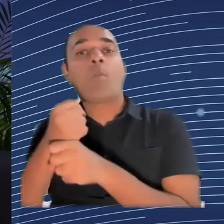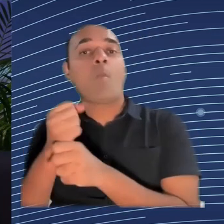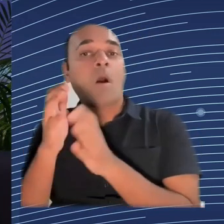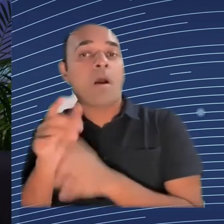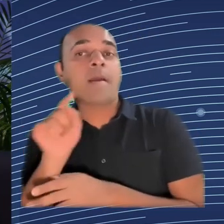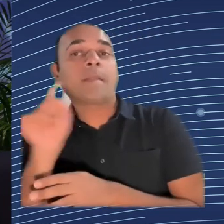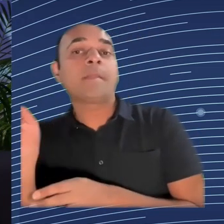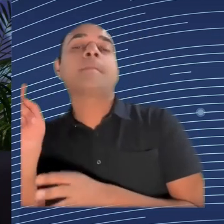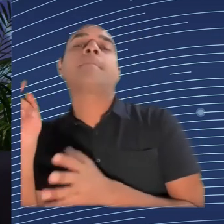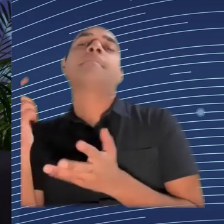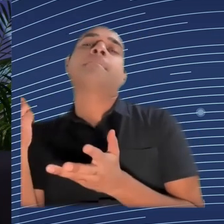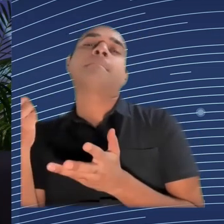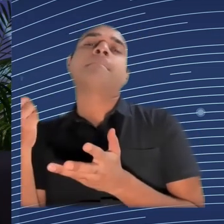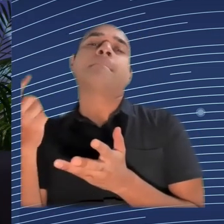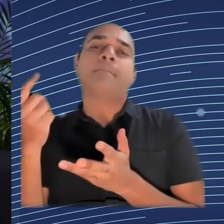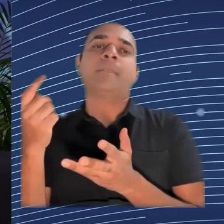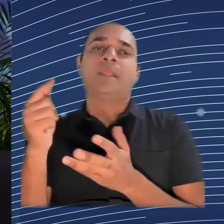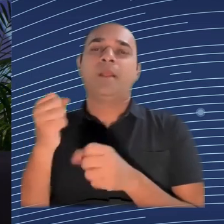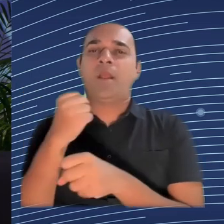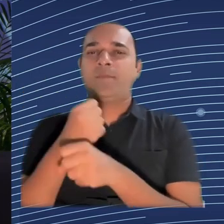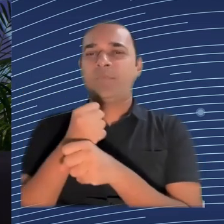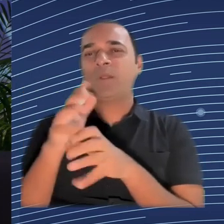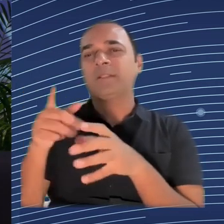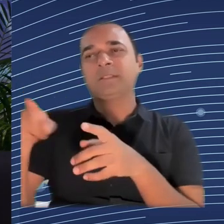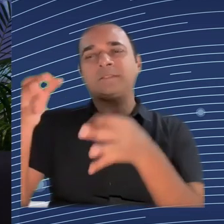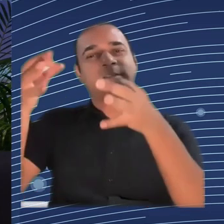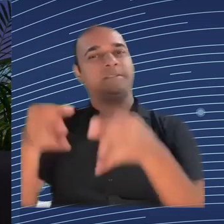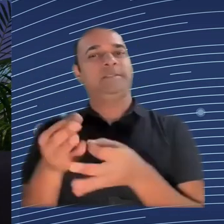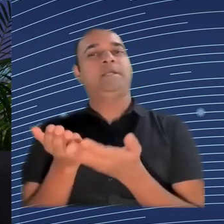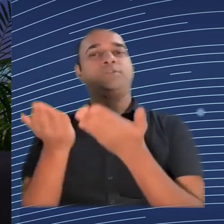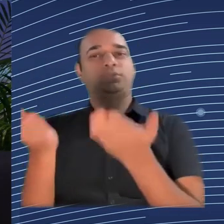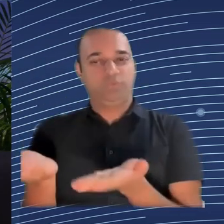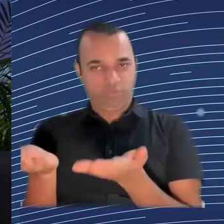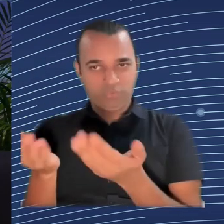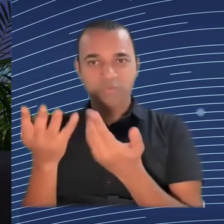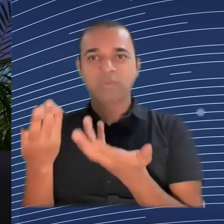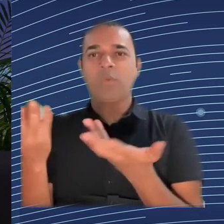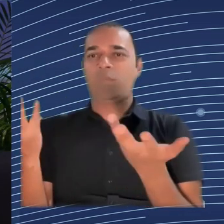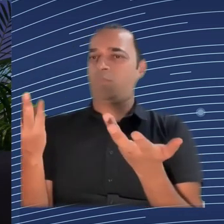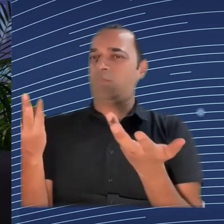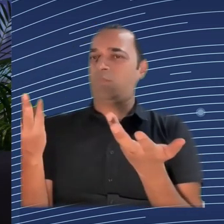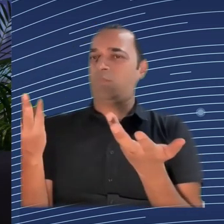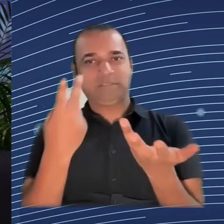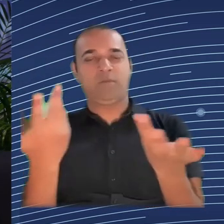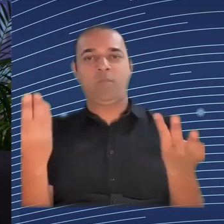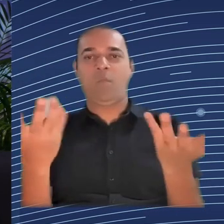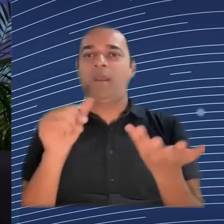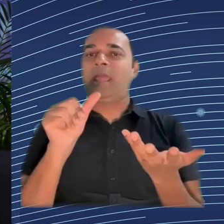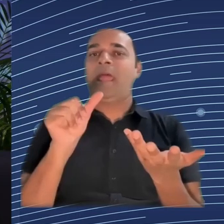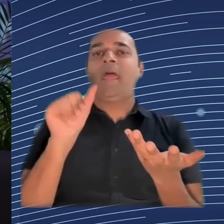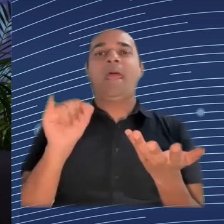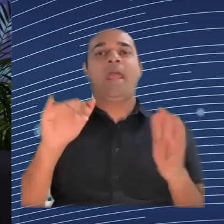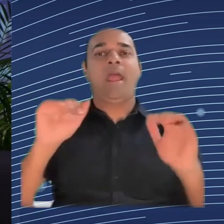obligation to make sure that in the process of firing, likewise in the process of firing, there is someone intervening, explaining to you